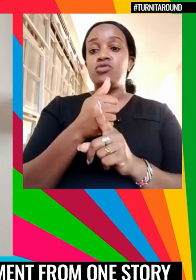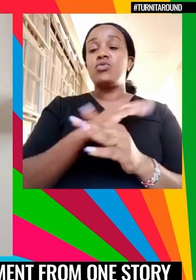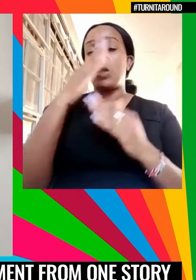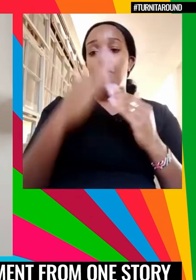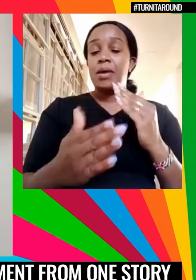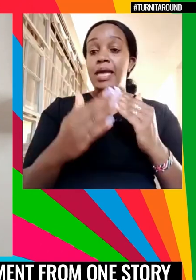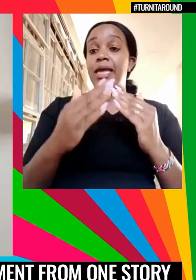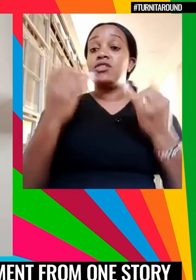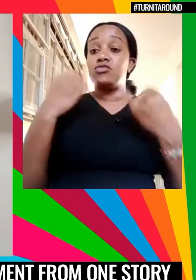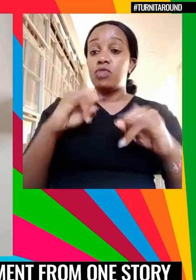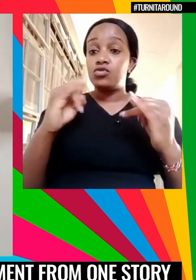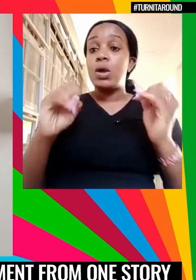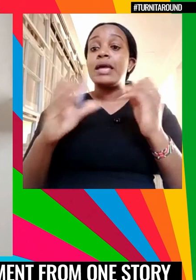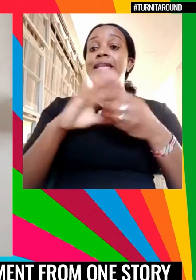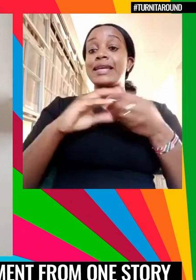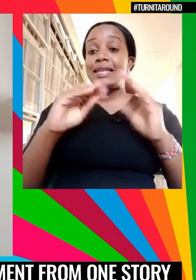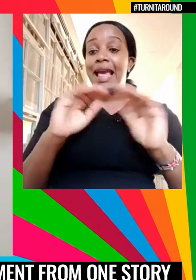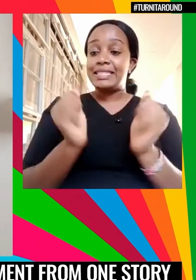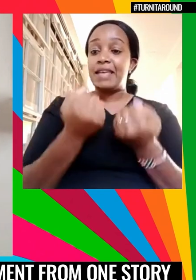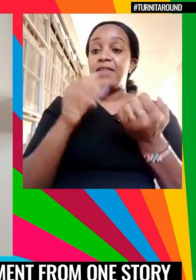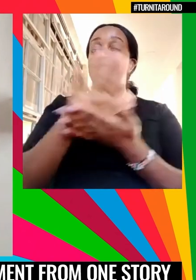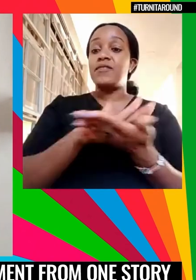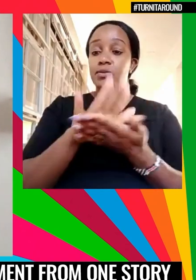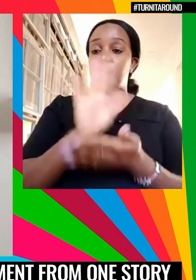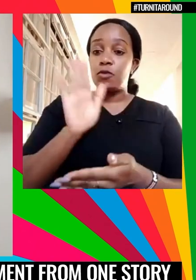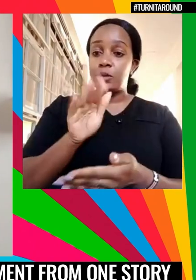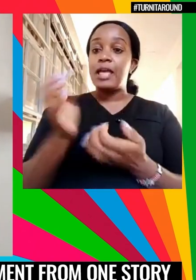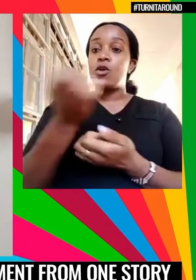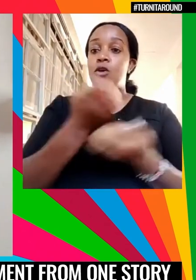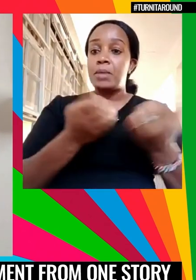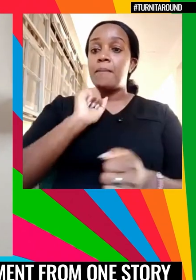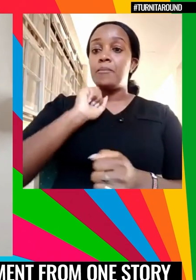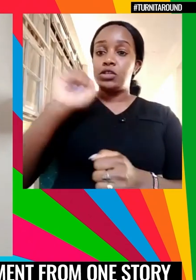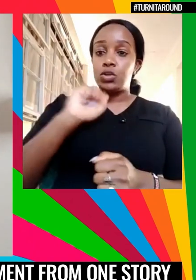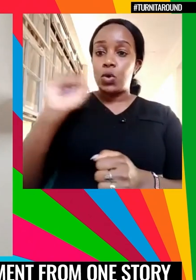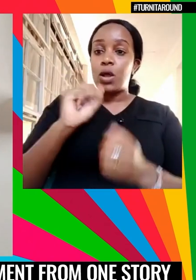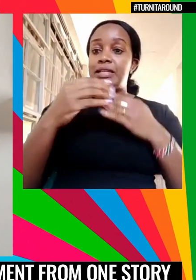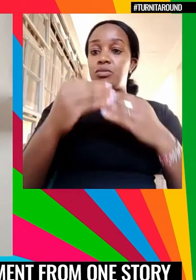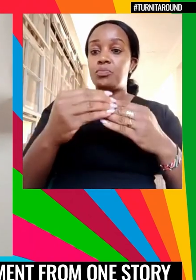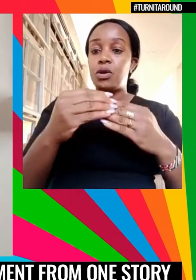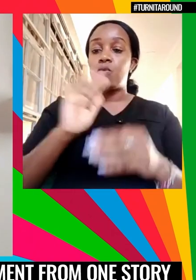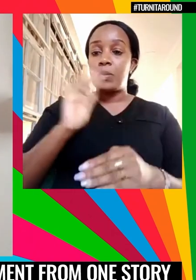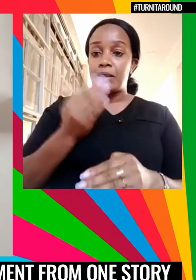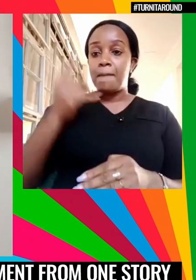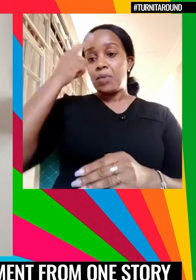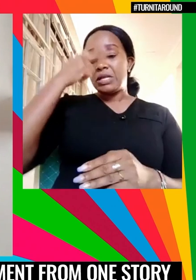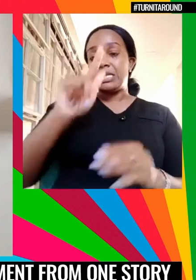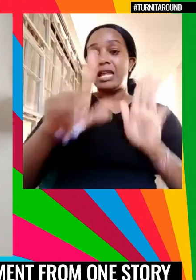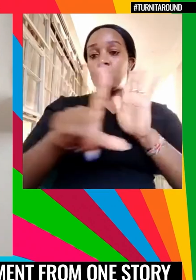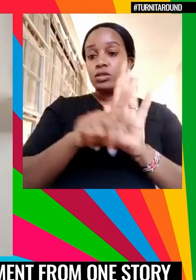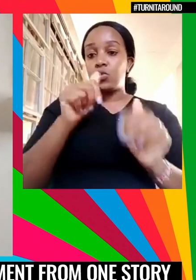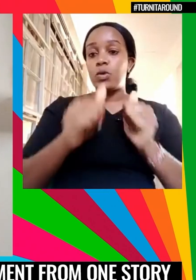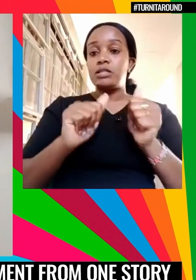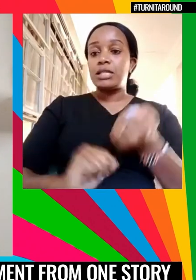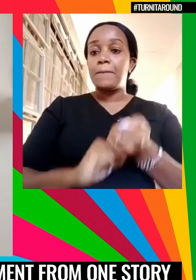safe environments for women, economic and political leadership opportunities, policies and laws that promote women's rights and